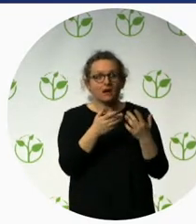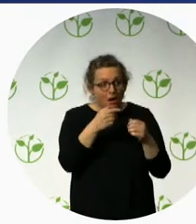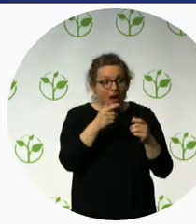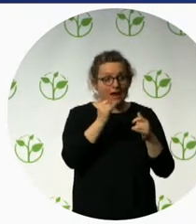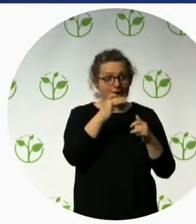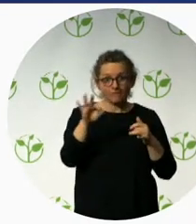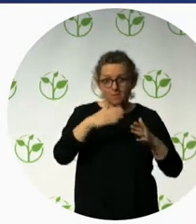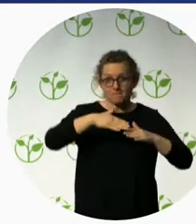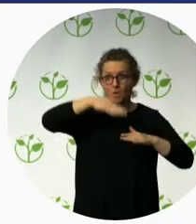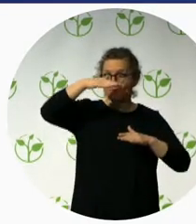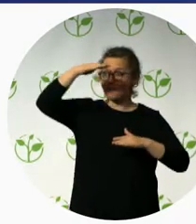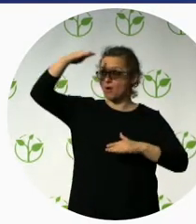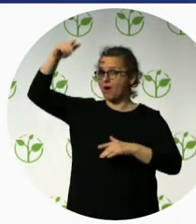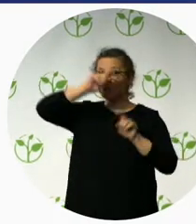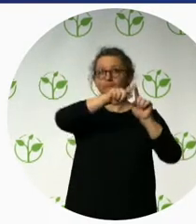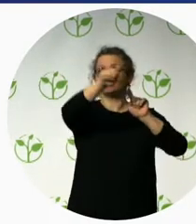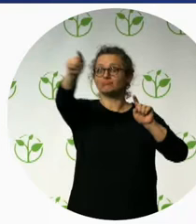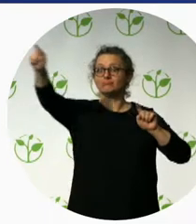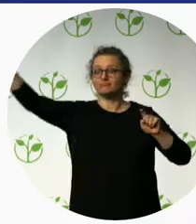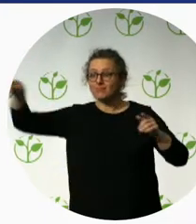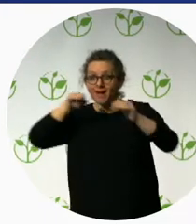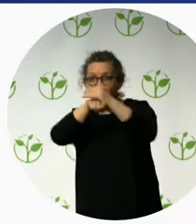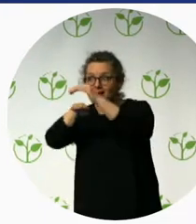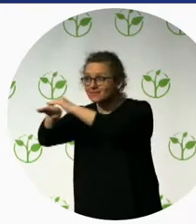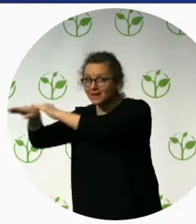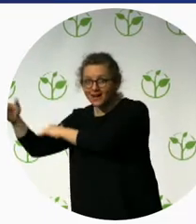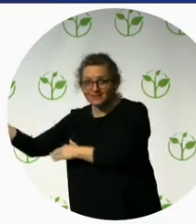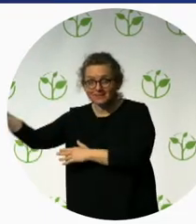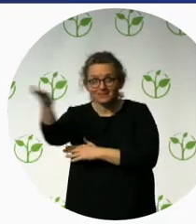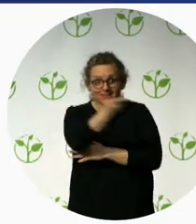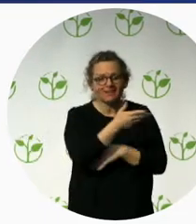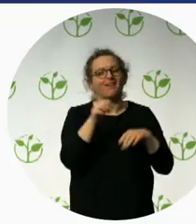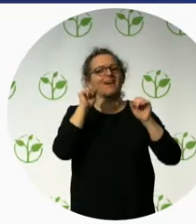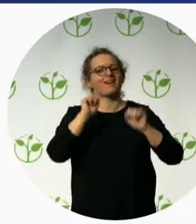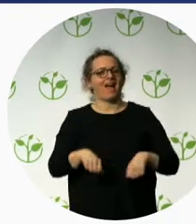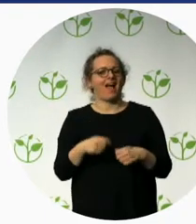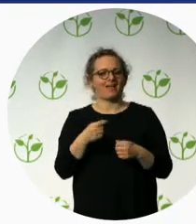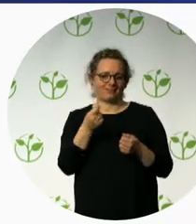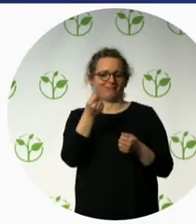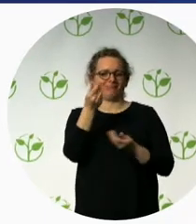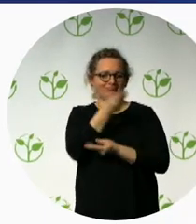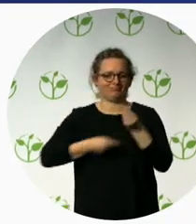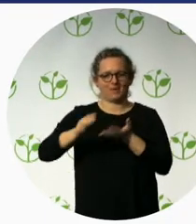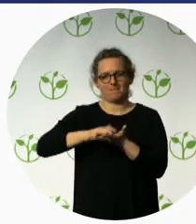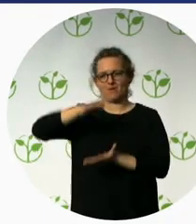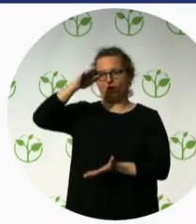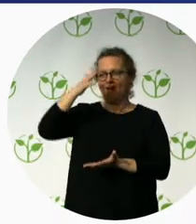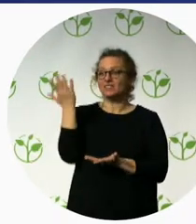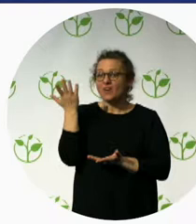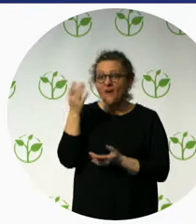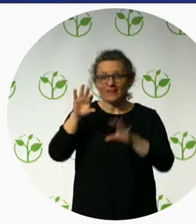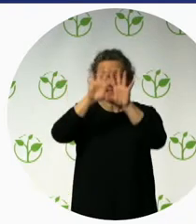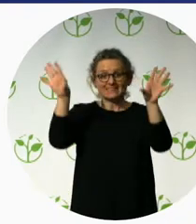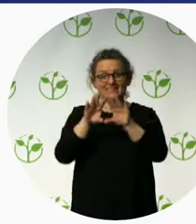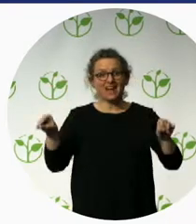recognition, I think, from Zero Project to have picked out Scandic for this award. So, we now move